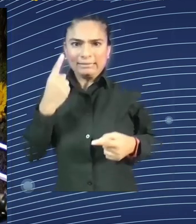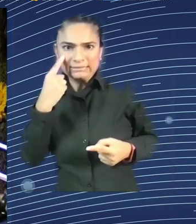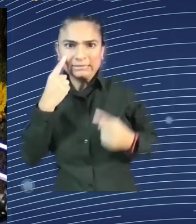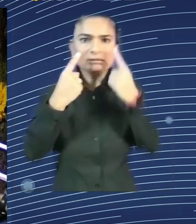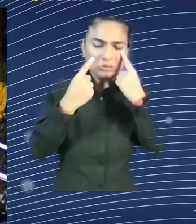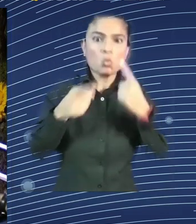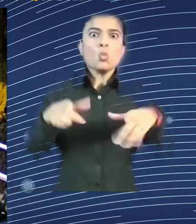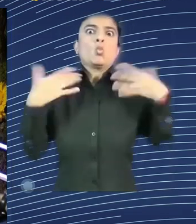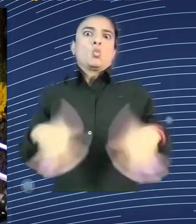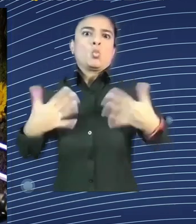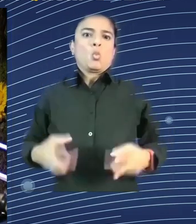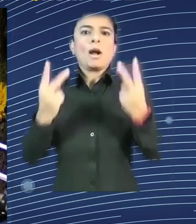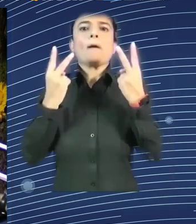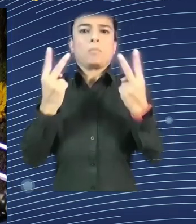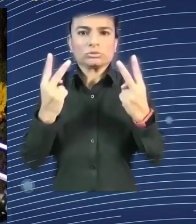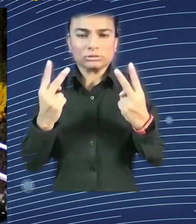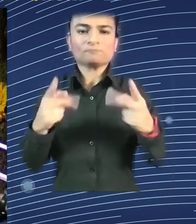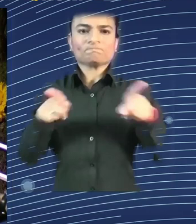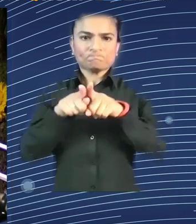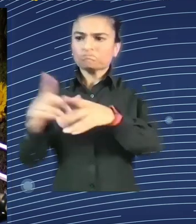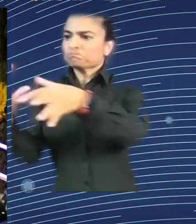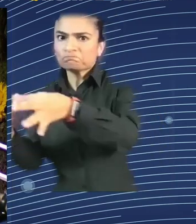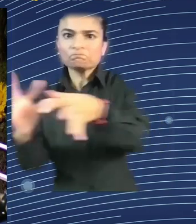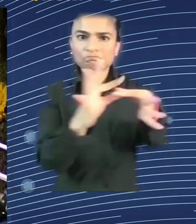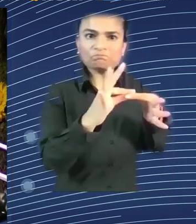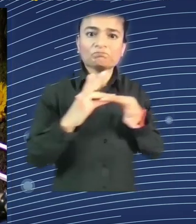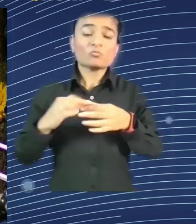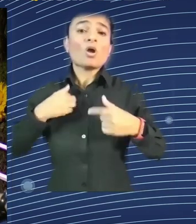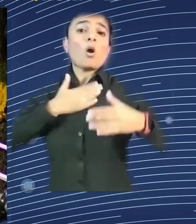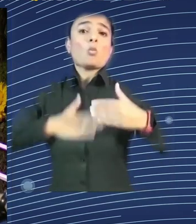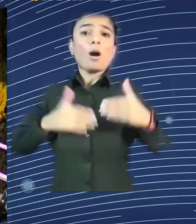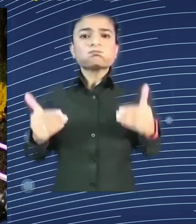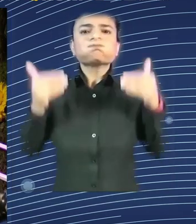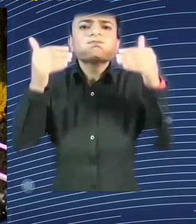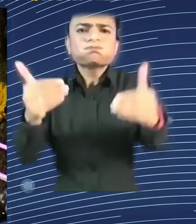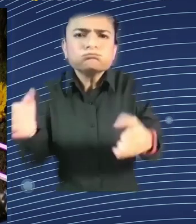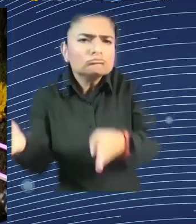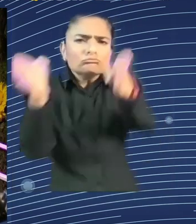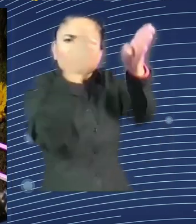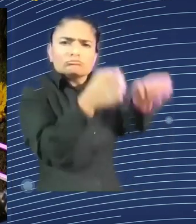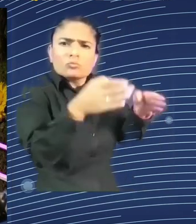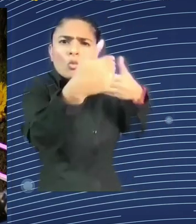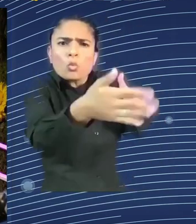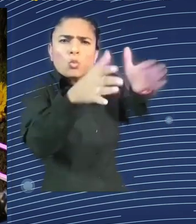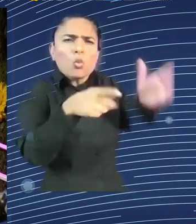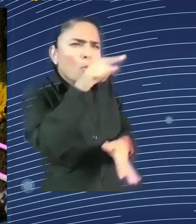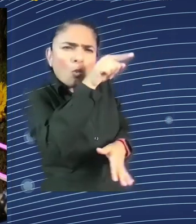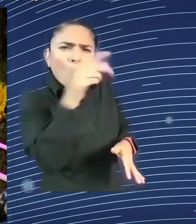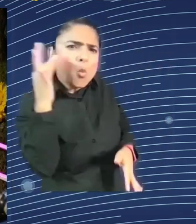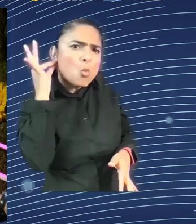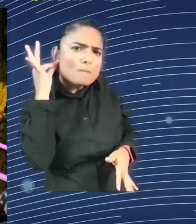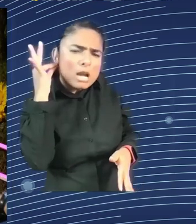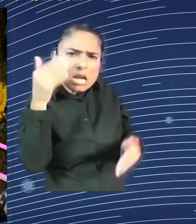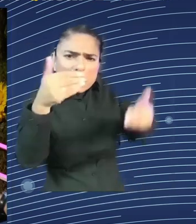The lady in the front over there. Hello. Oh. Oh, that's also fine. Go for it. Thank you. So we speak